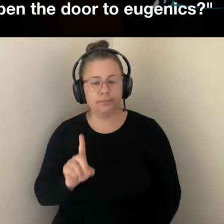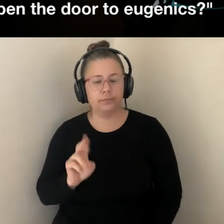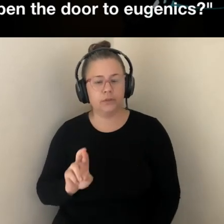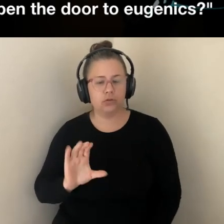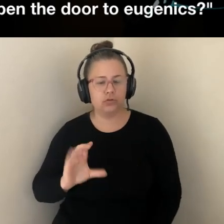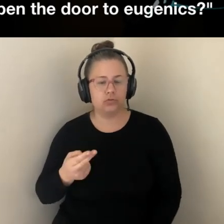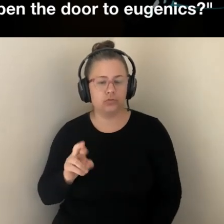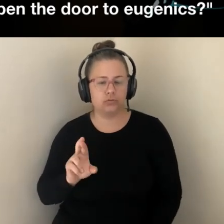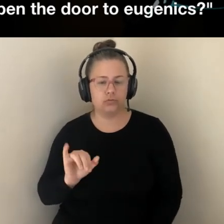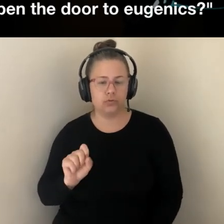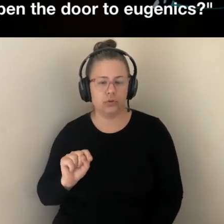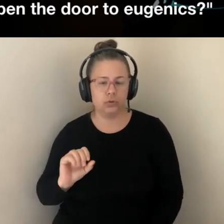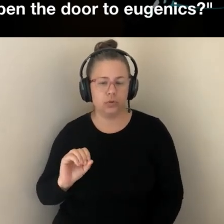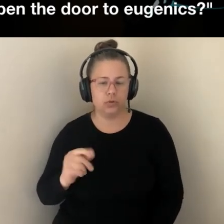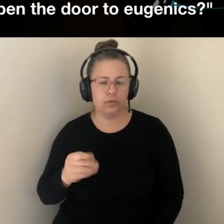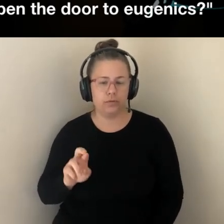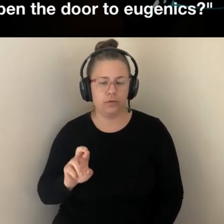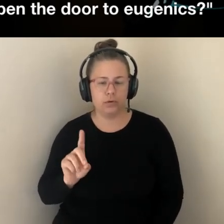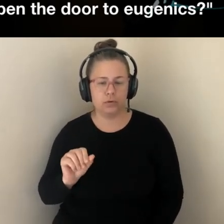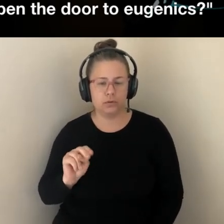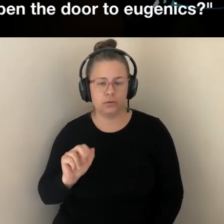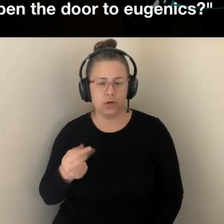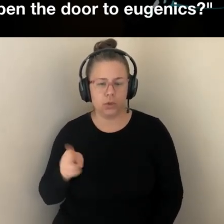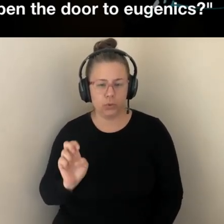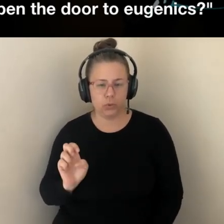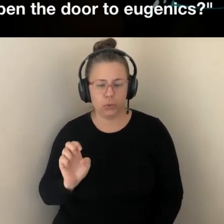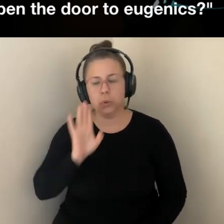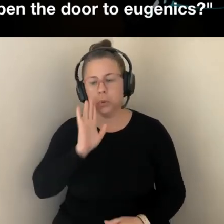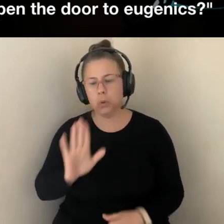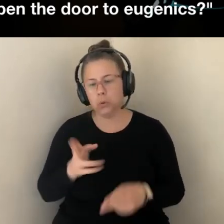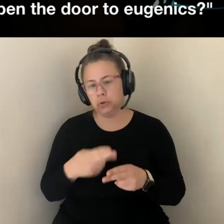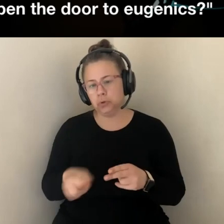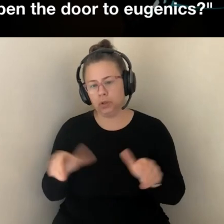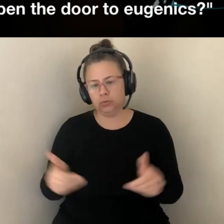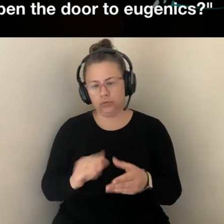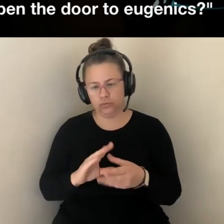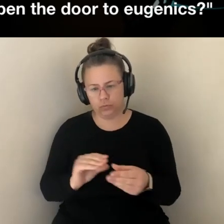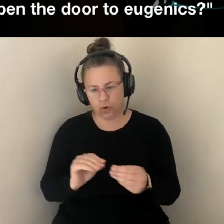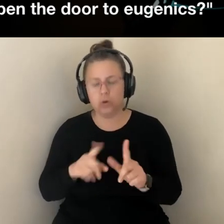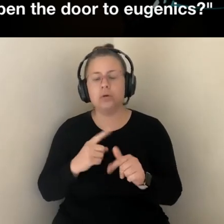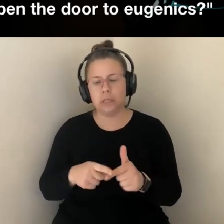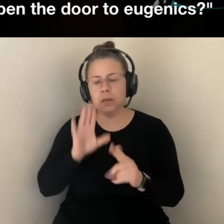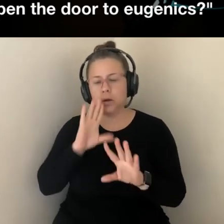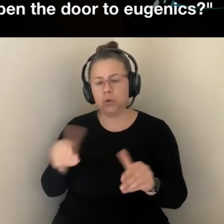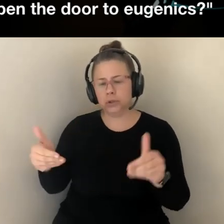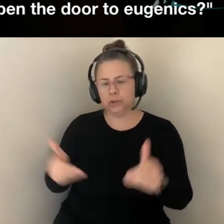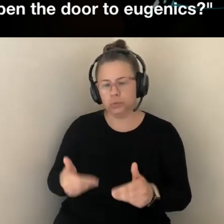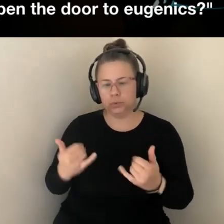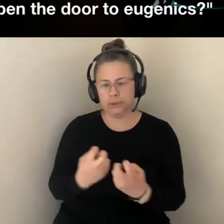REMARKS AND THEN INTRODUCE THE PANELISTS FOR TODAY'S EVENT. THANK YOU FOR JOINING AND ENJOY THE REST OF THIS ROUNDTABLE.